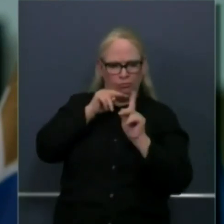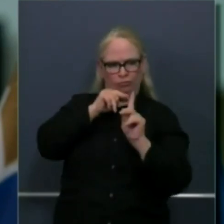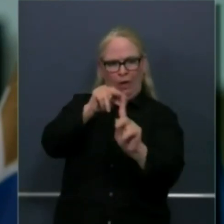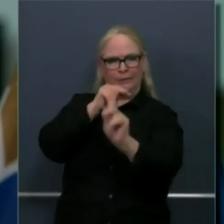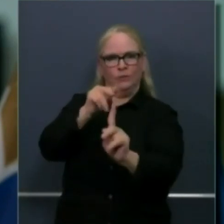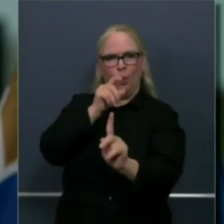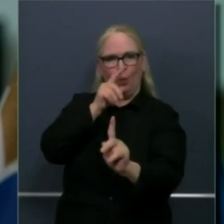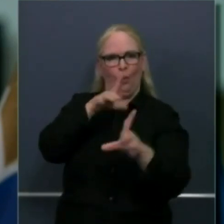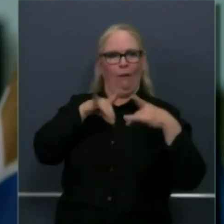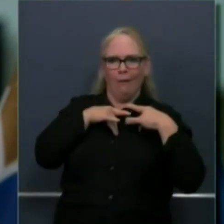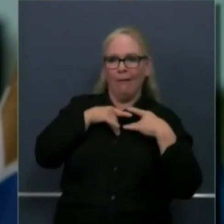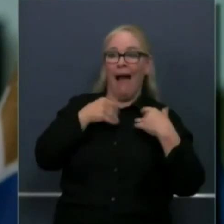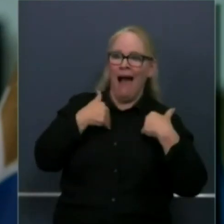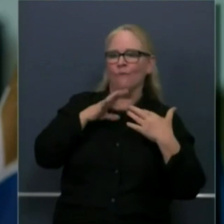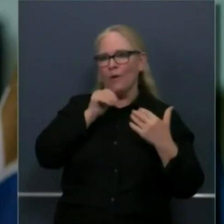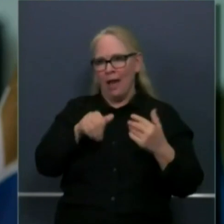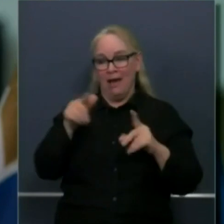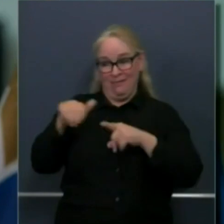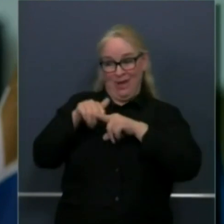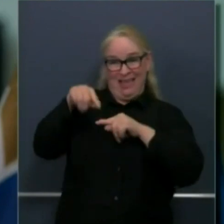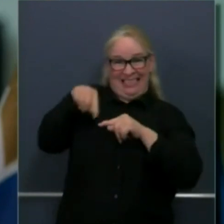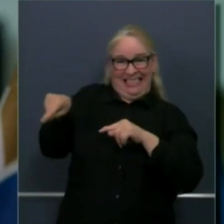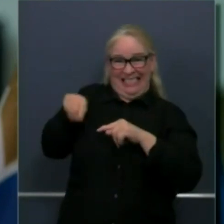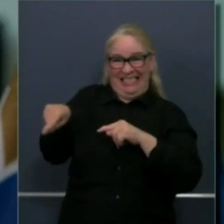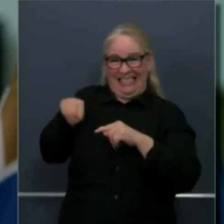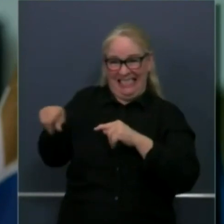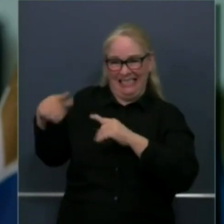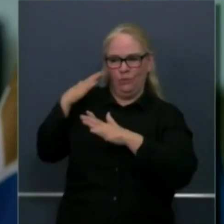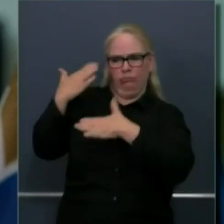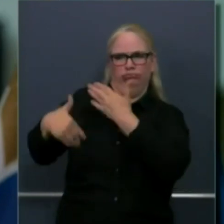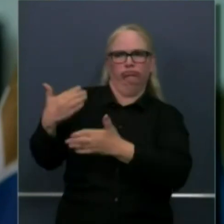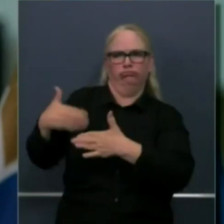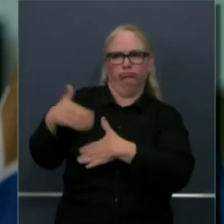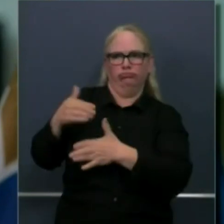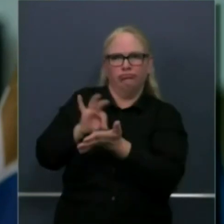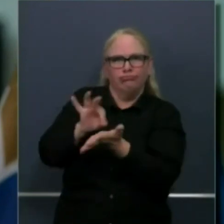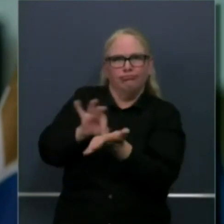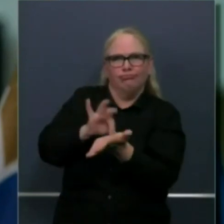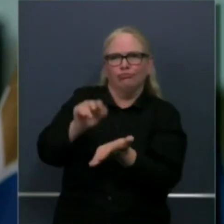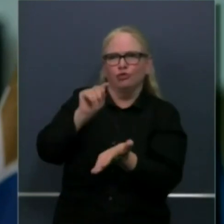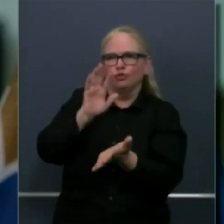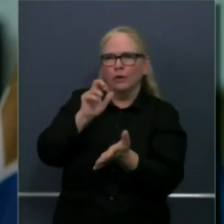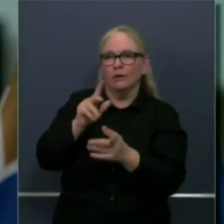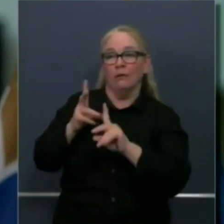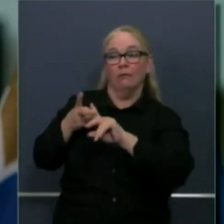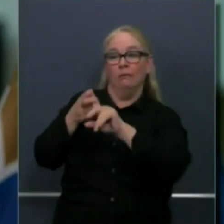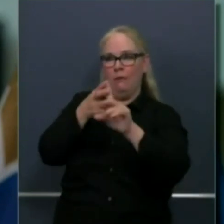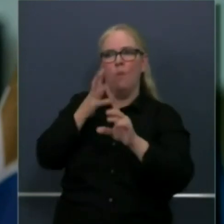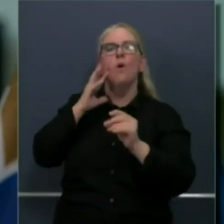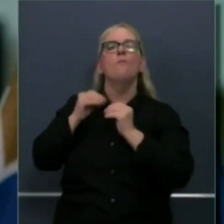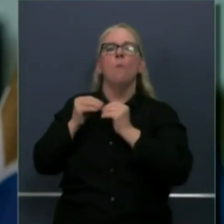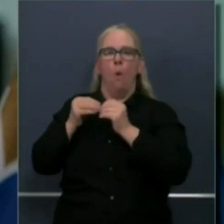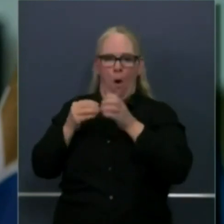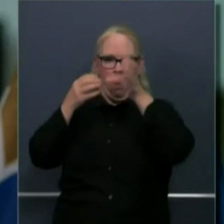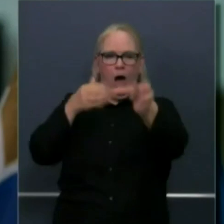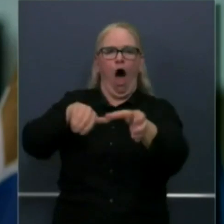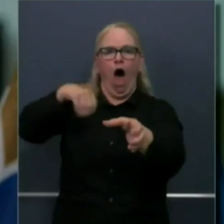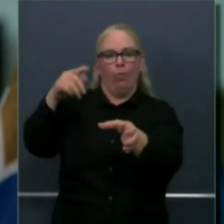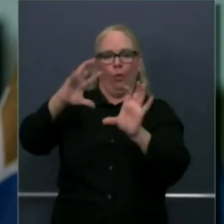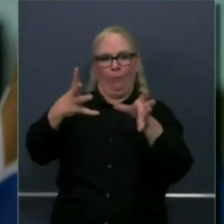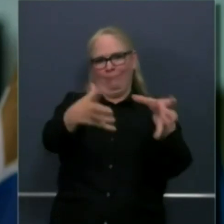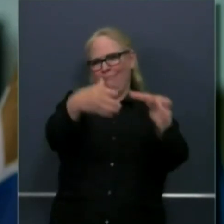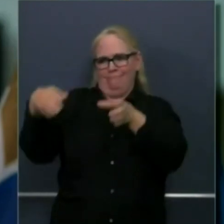be trained and we're starting to recruit the next cohort again this is foundational testing and then the ability to trace